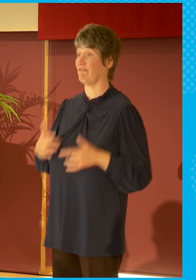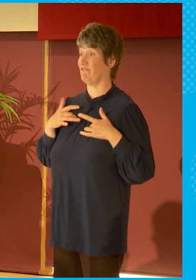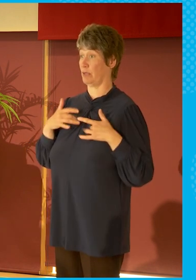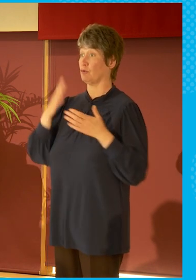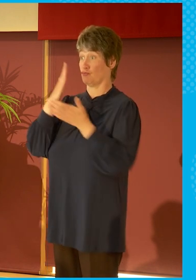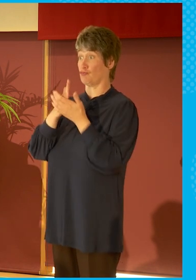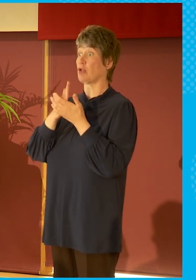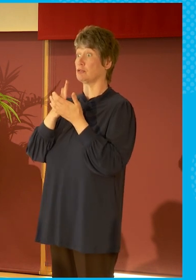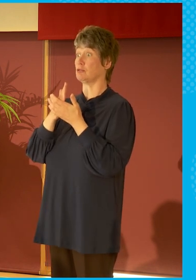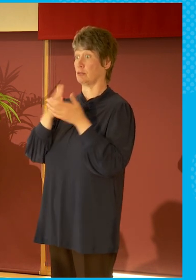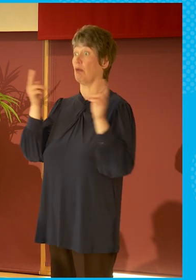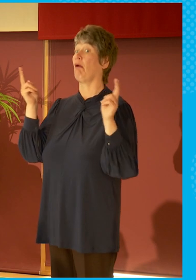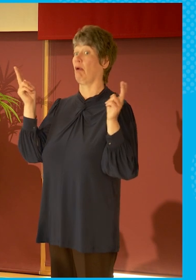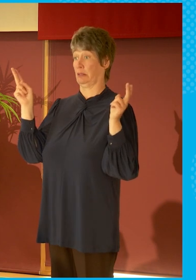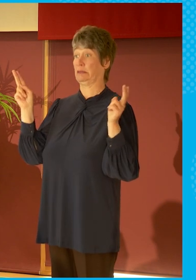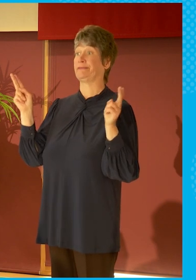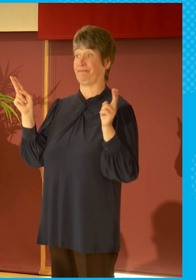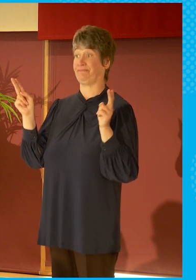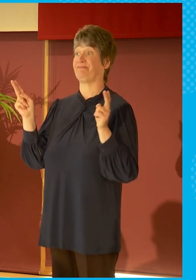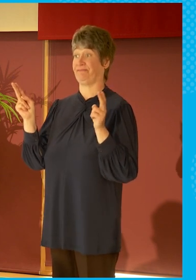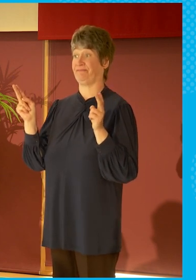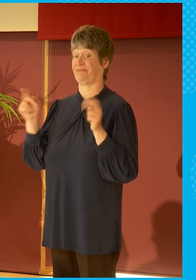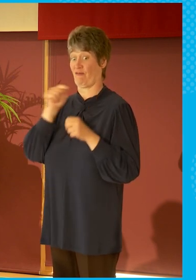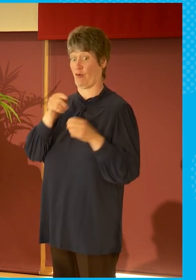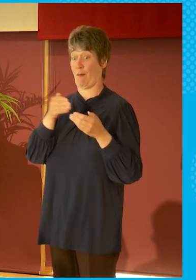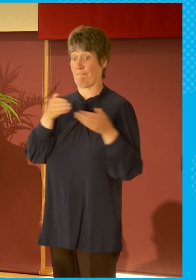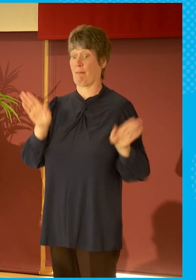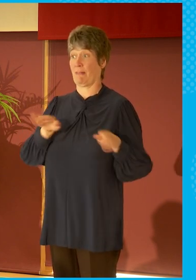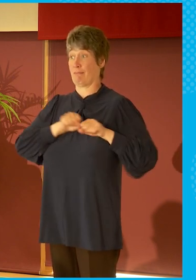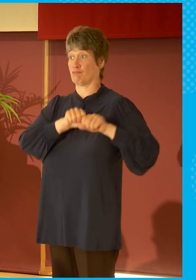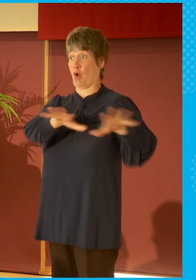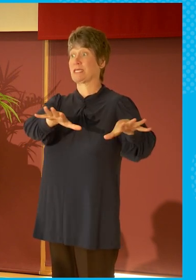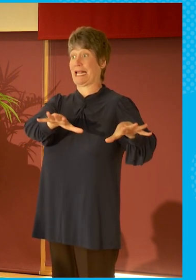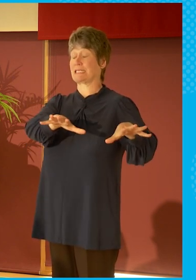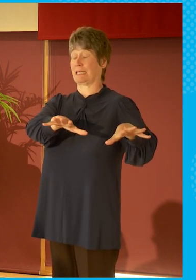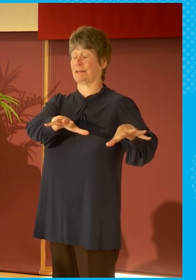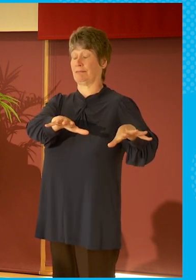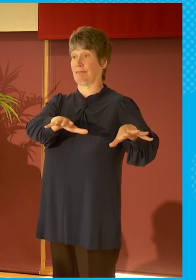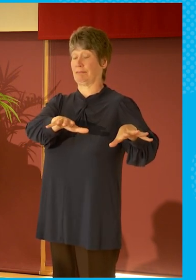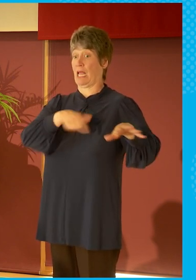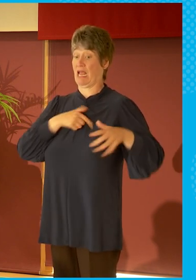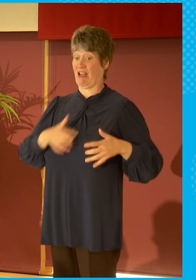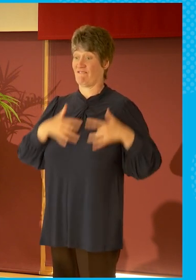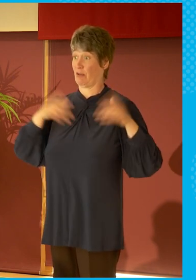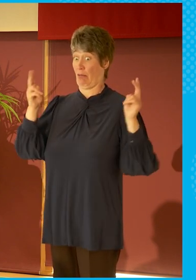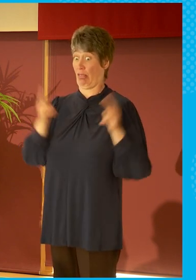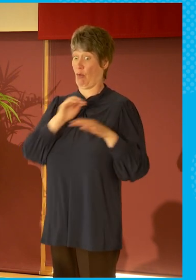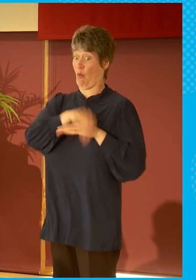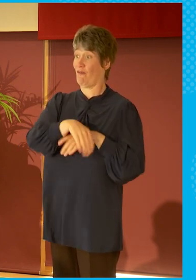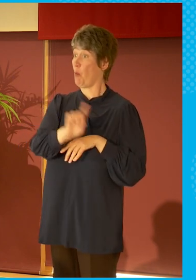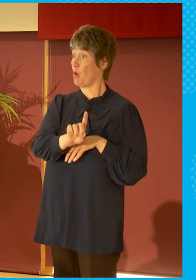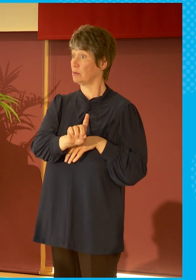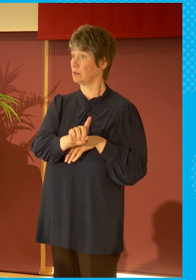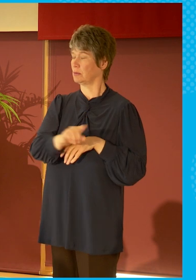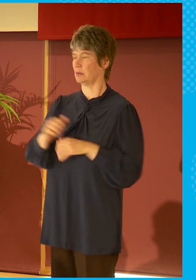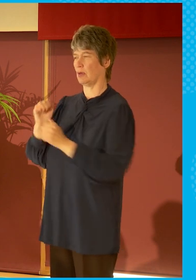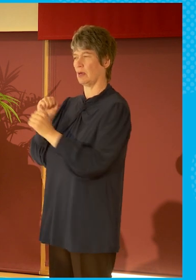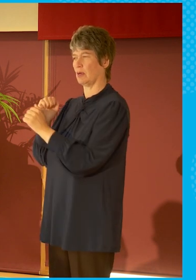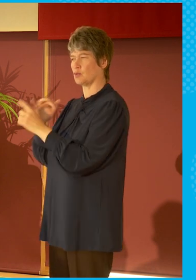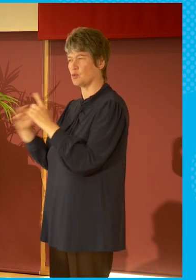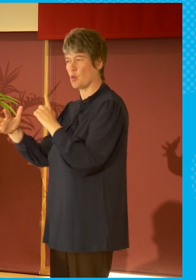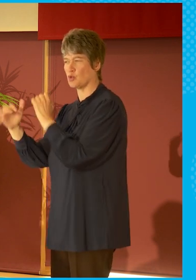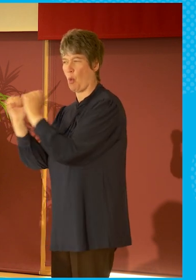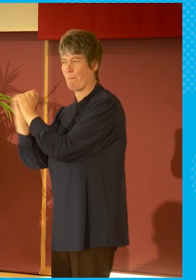in public broadcasting. I think it is due to social media. I find it quite